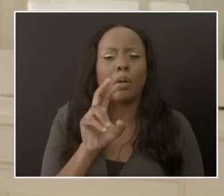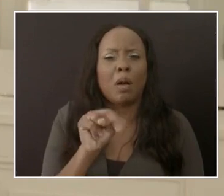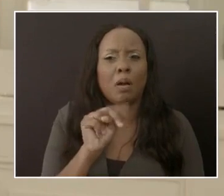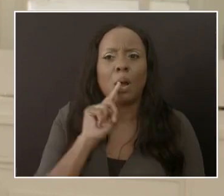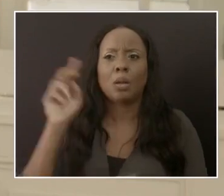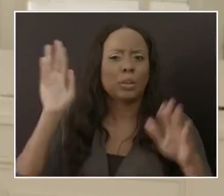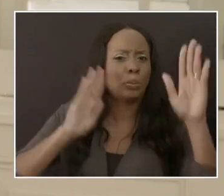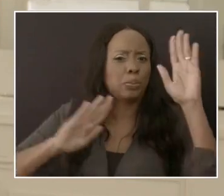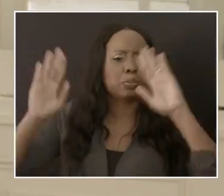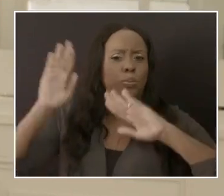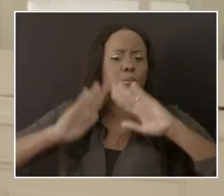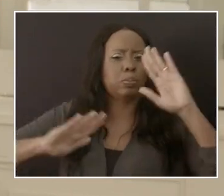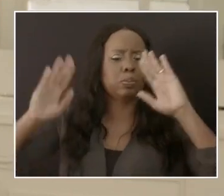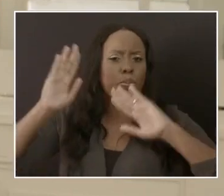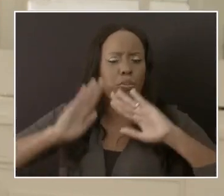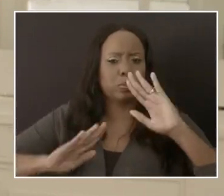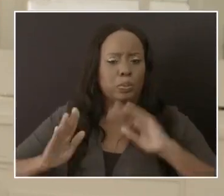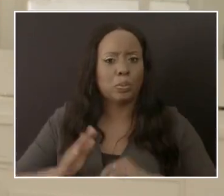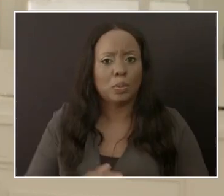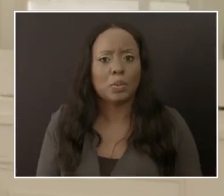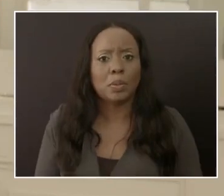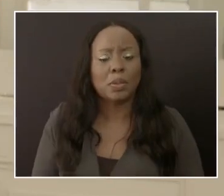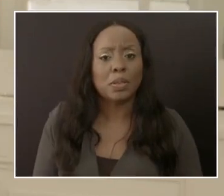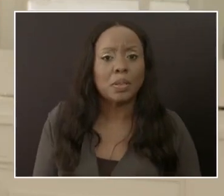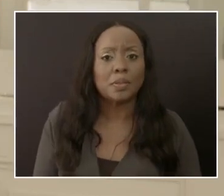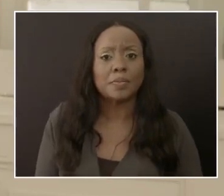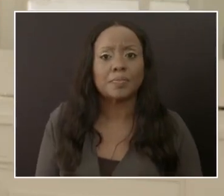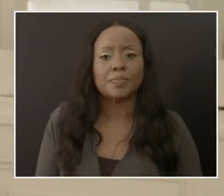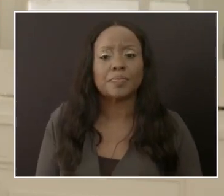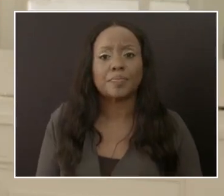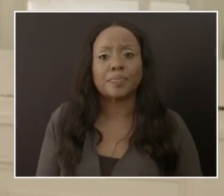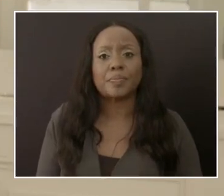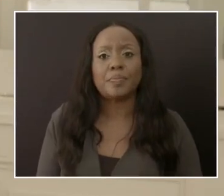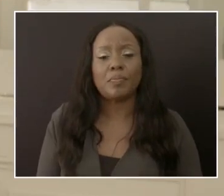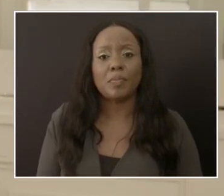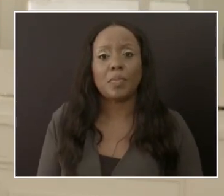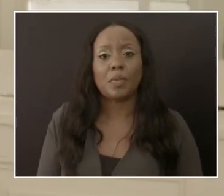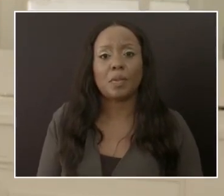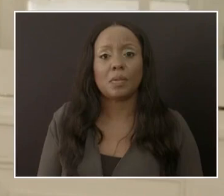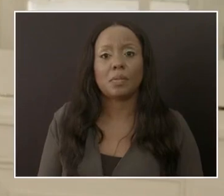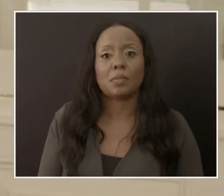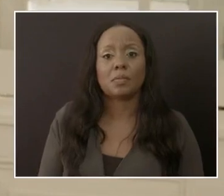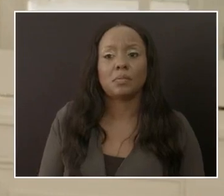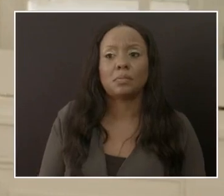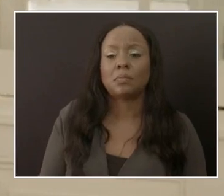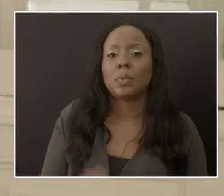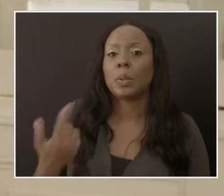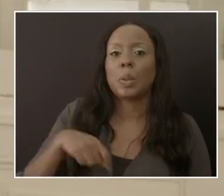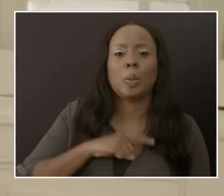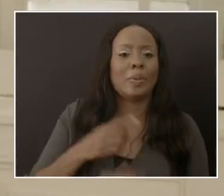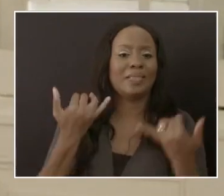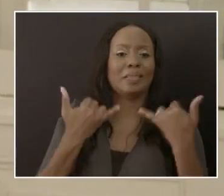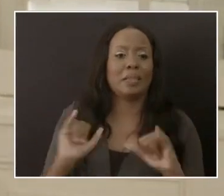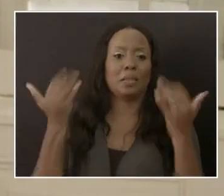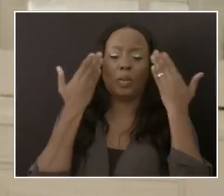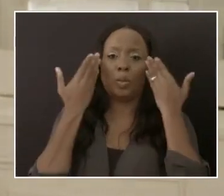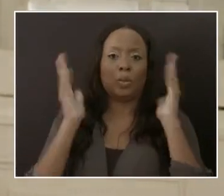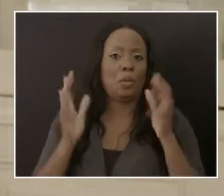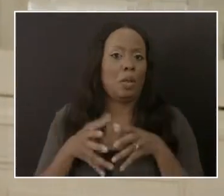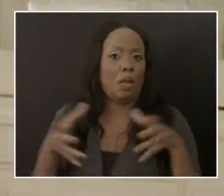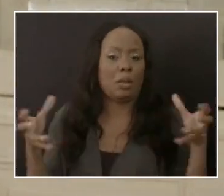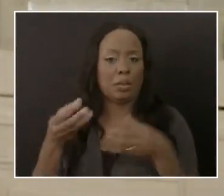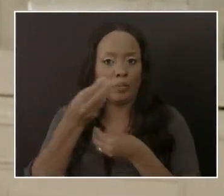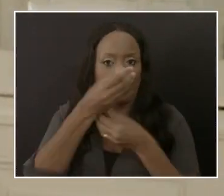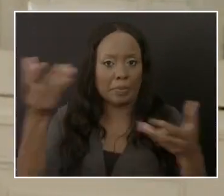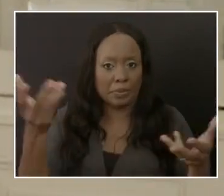Let me say upfront that there are still a lot of uncertainties with